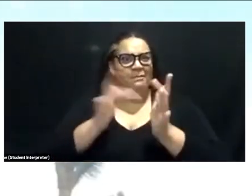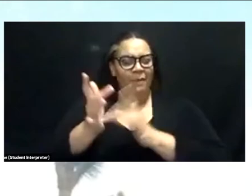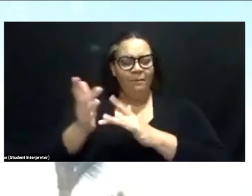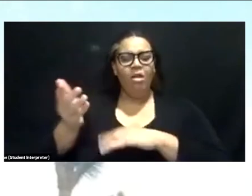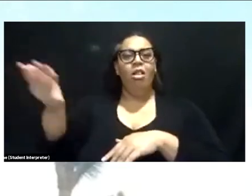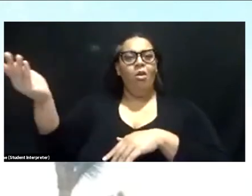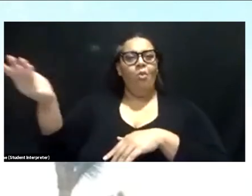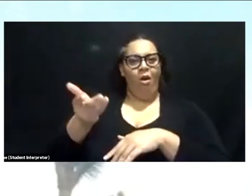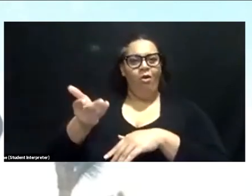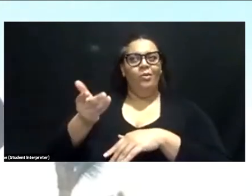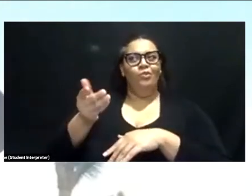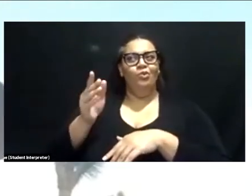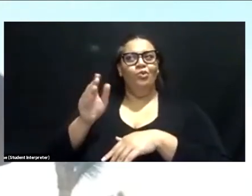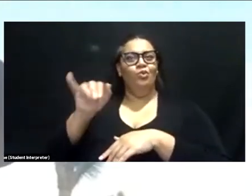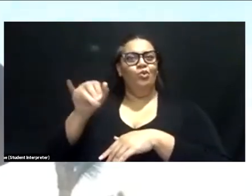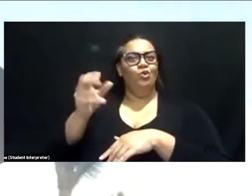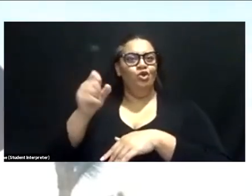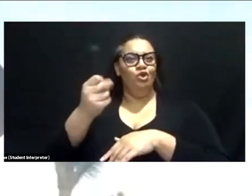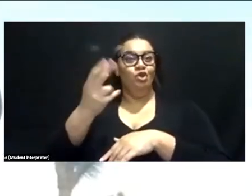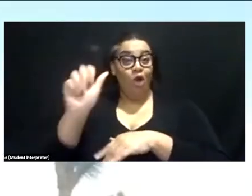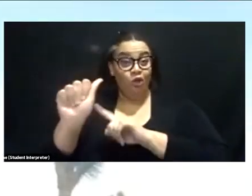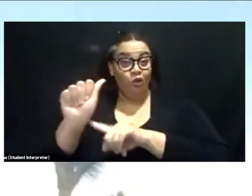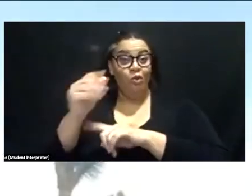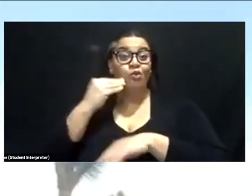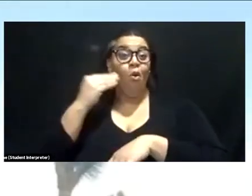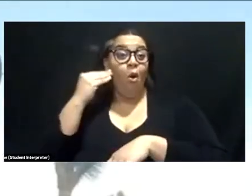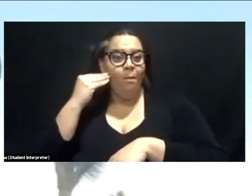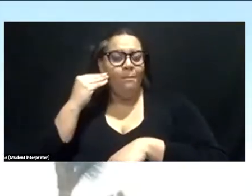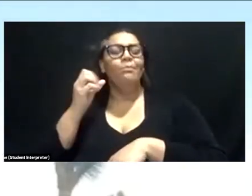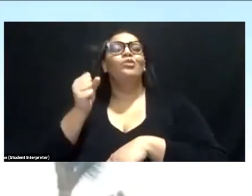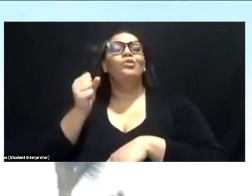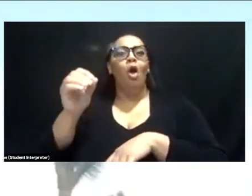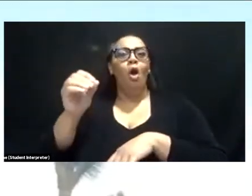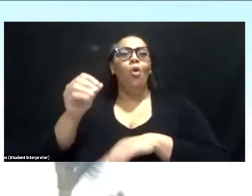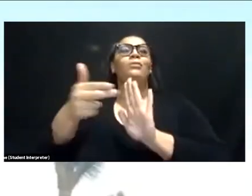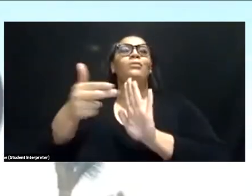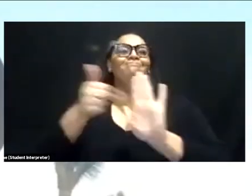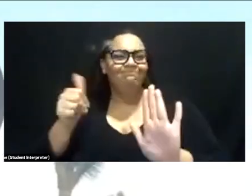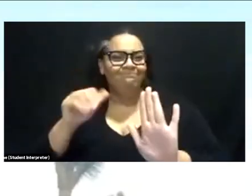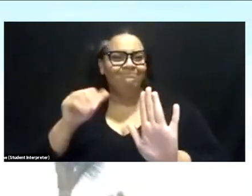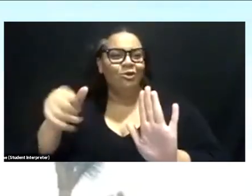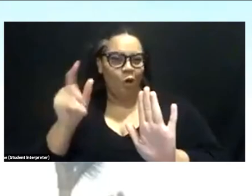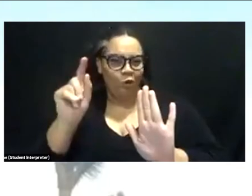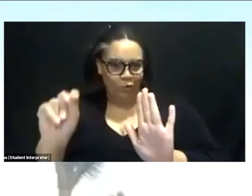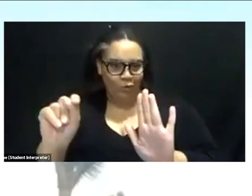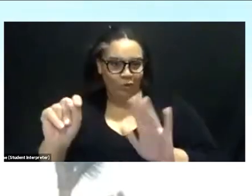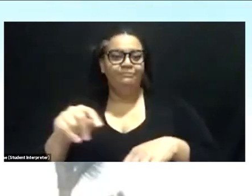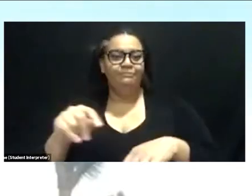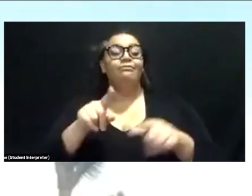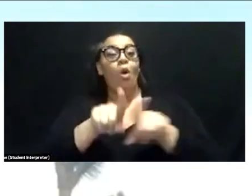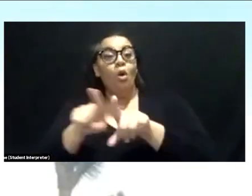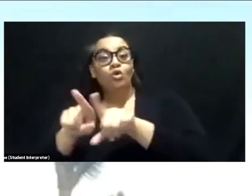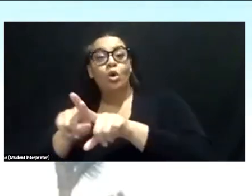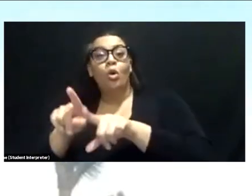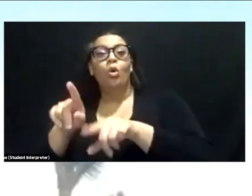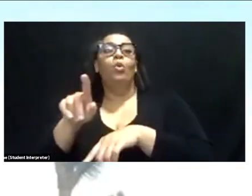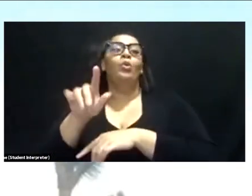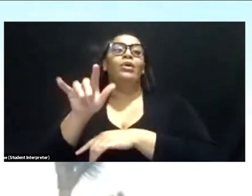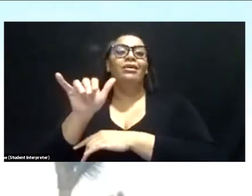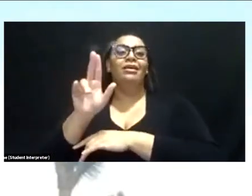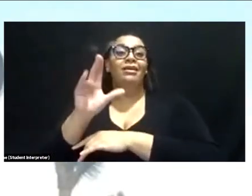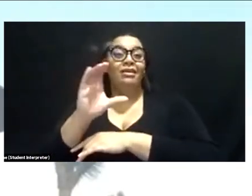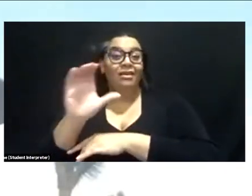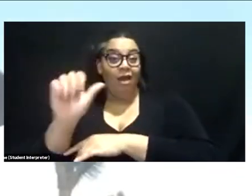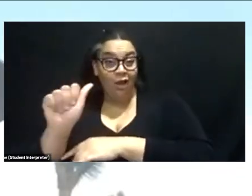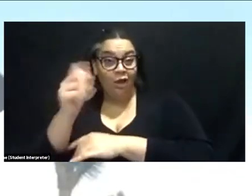tree and that name just kind of caught on. Um, there's also names like the yucca tree or the tree yucca. Um,